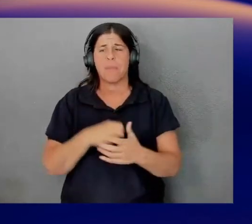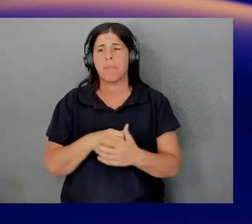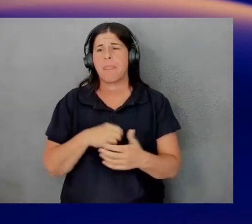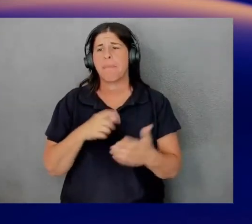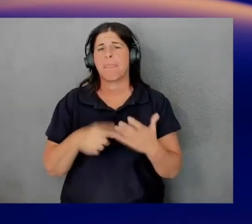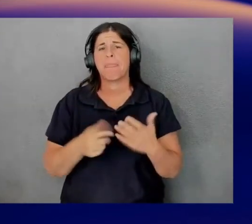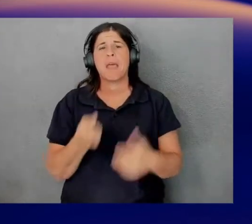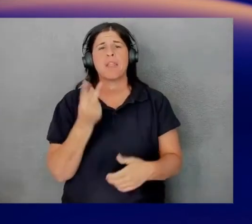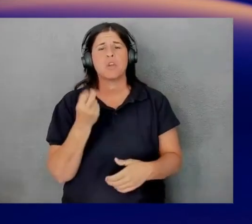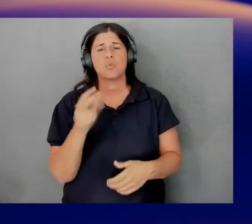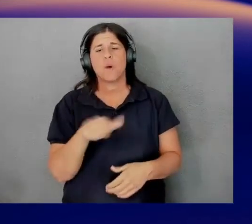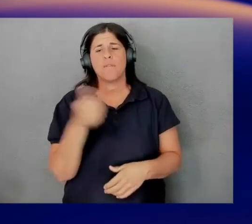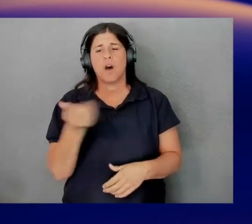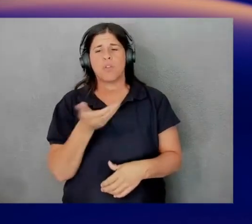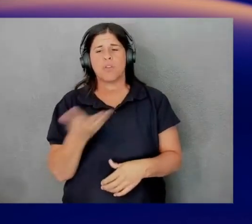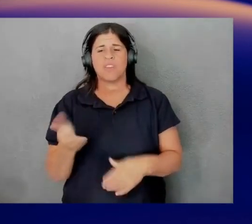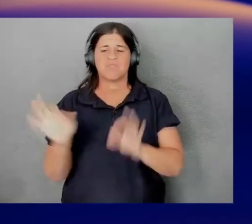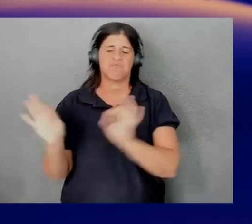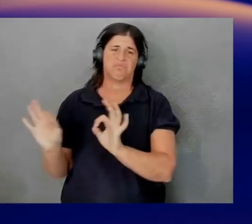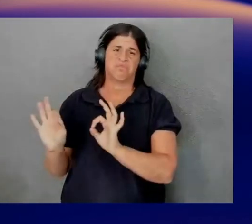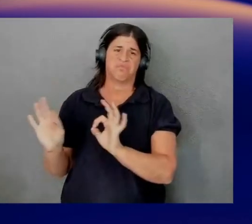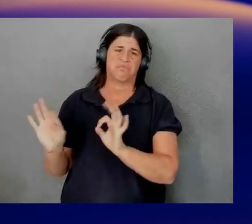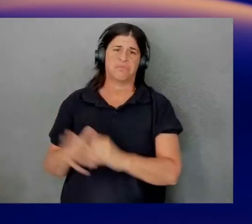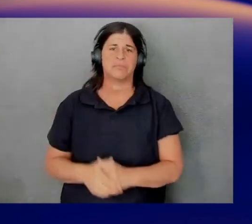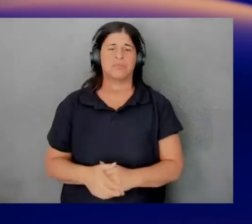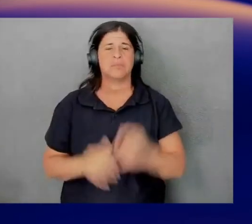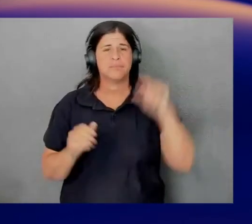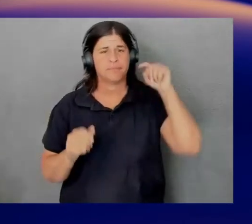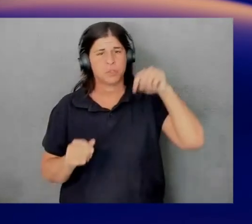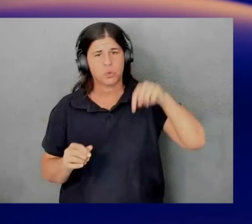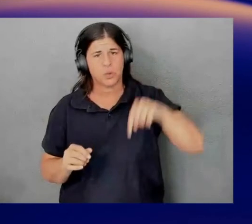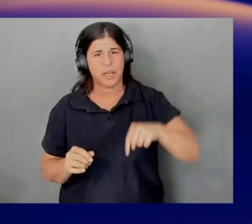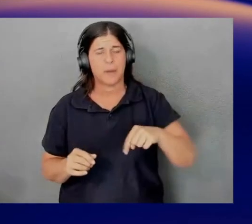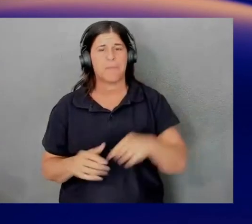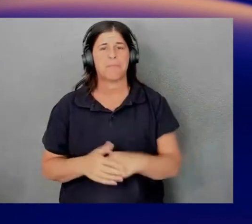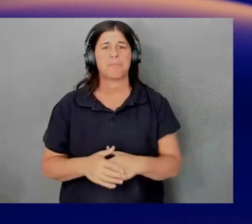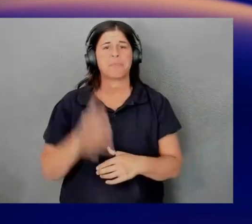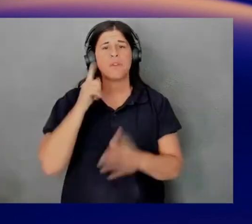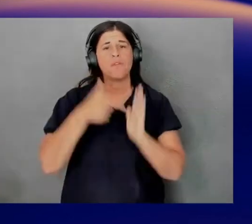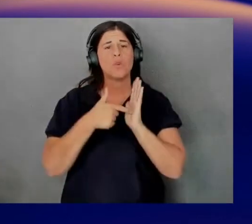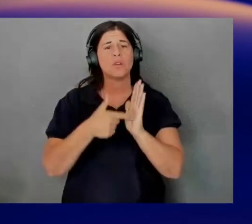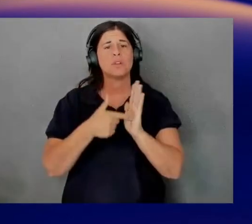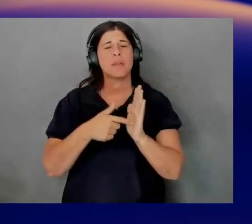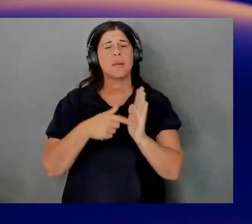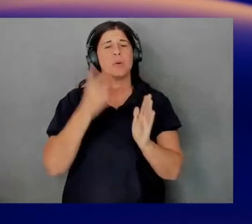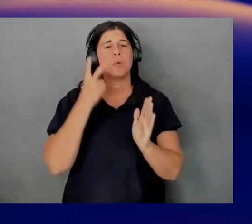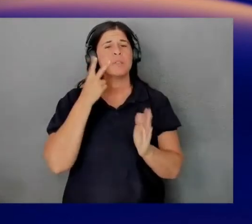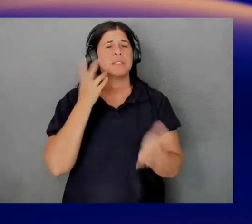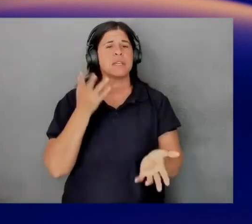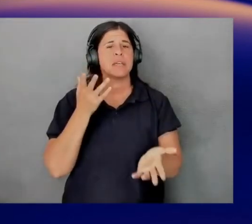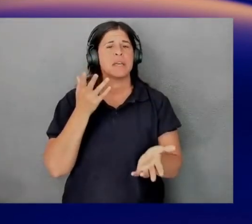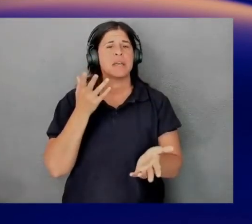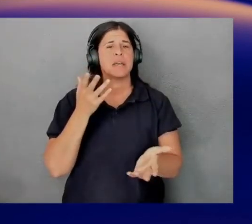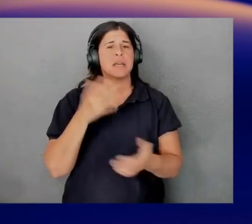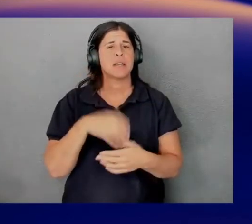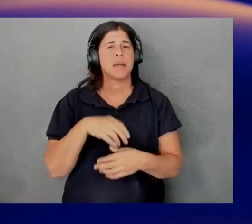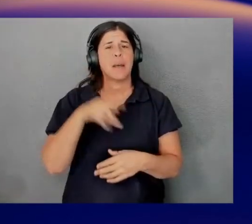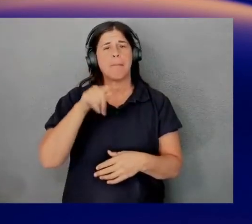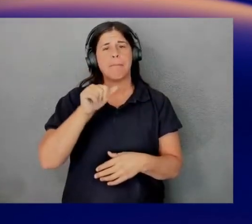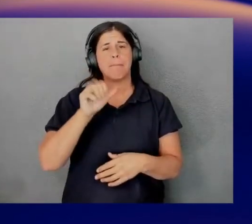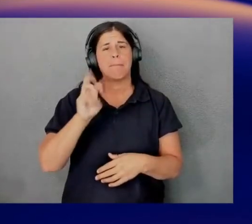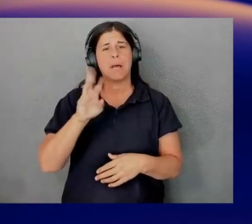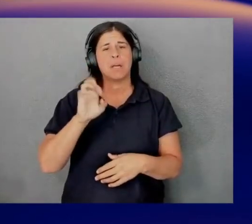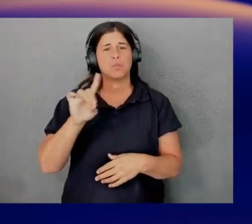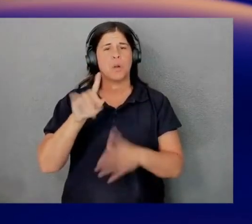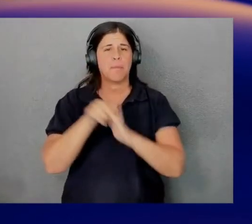there's no problems. Okay. If go down here, it's an example check. You we're looking at password policies and things like that. We see that my password